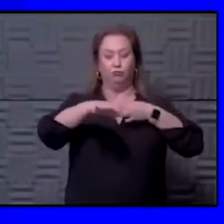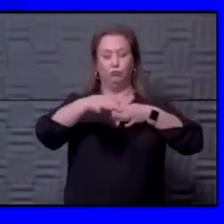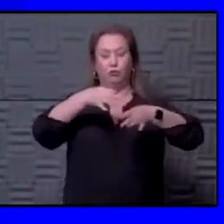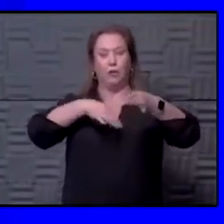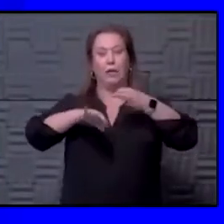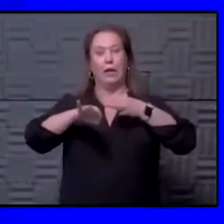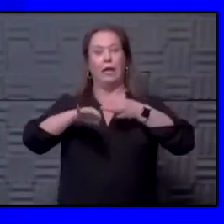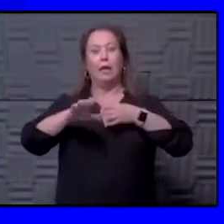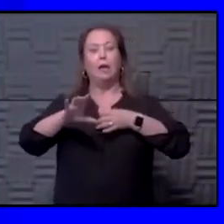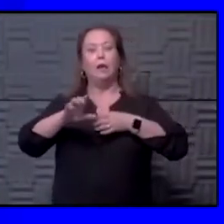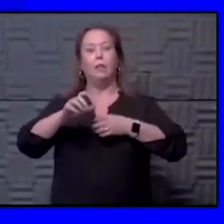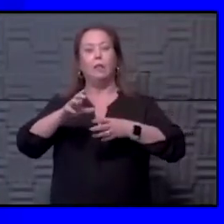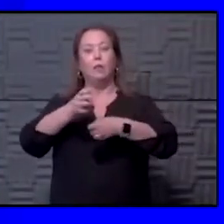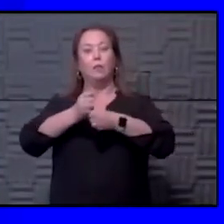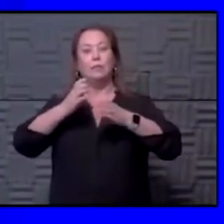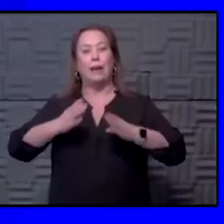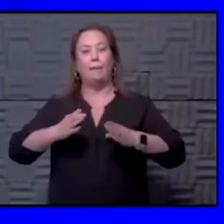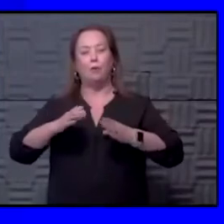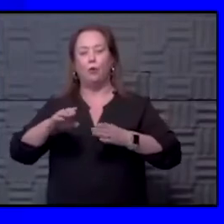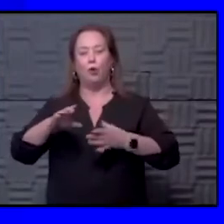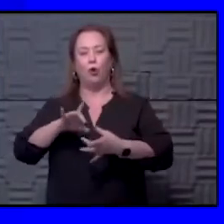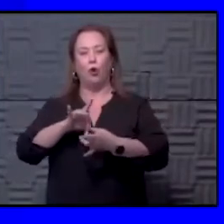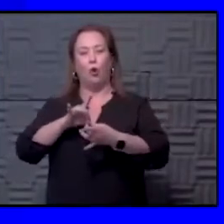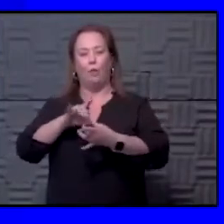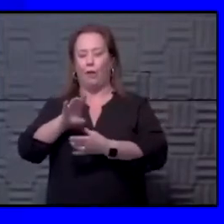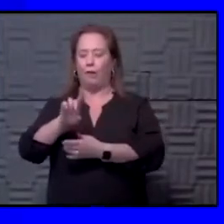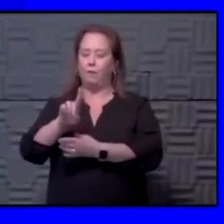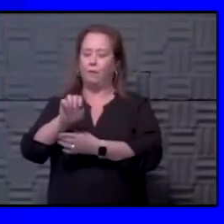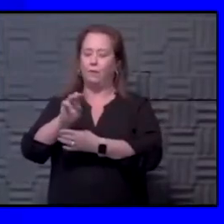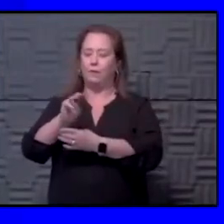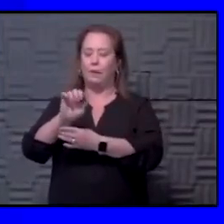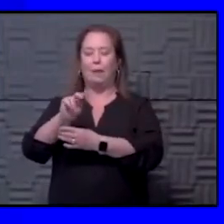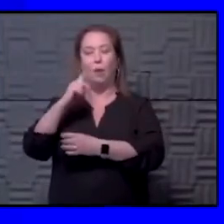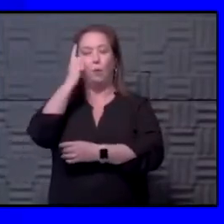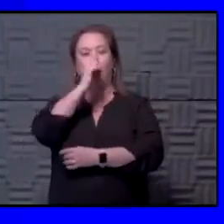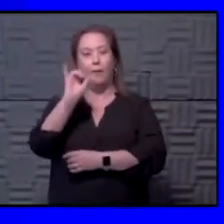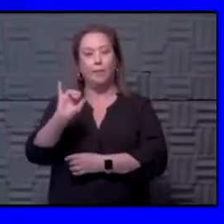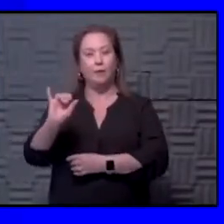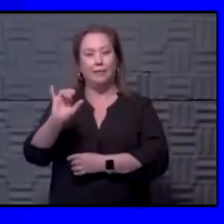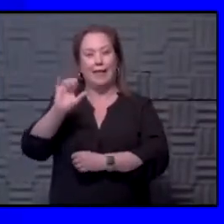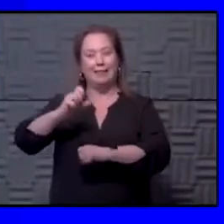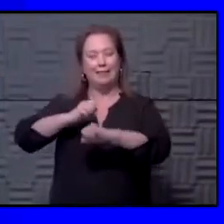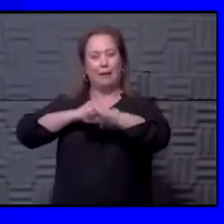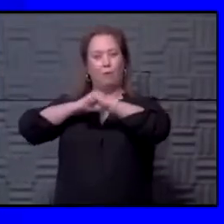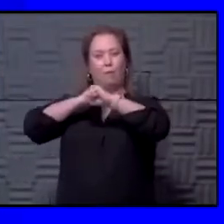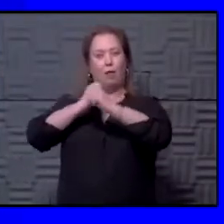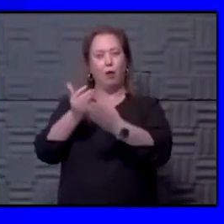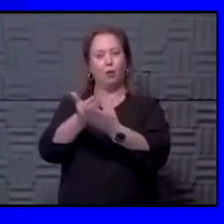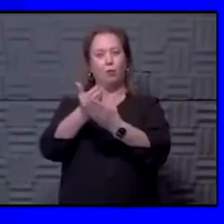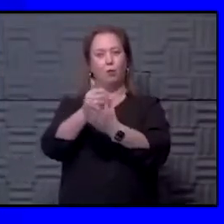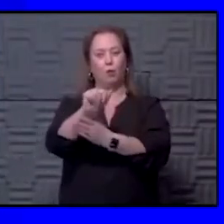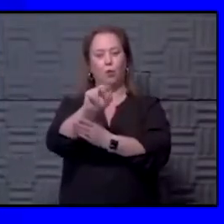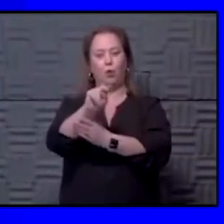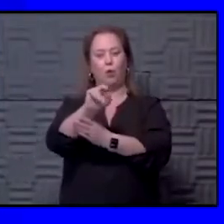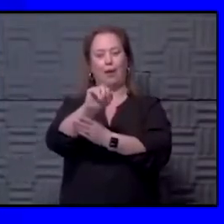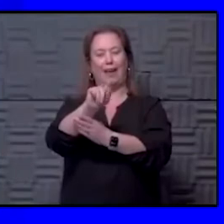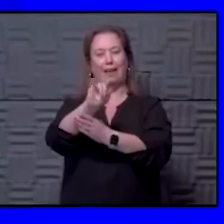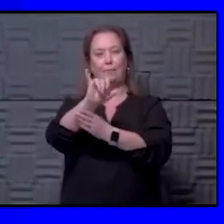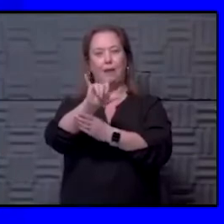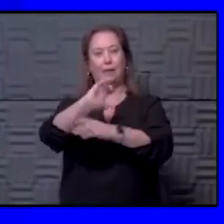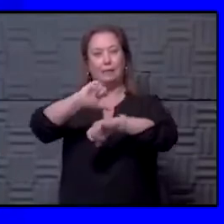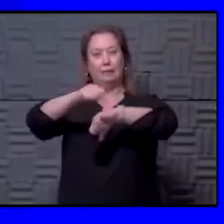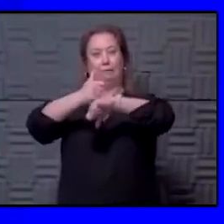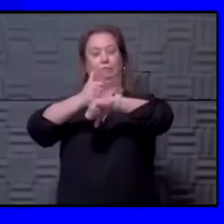how that receptor or that binding domain looks, that is what will block new antibodies that are created by the